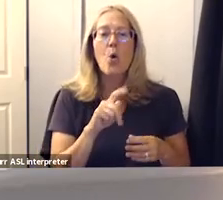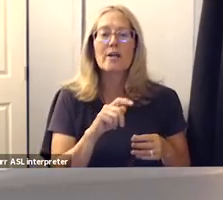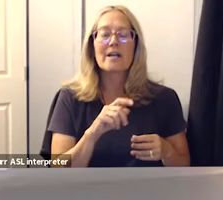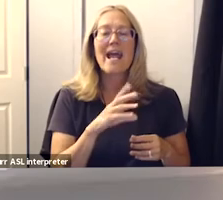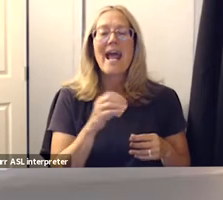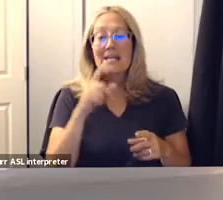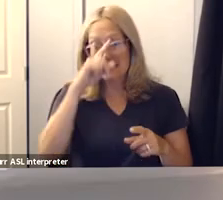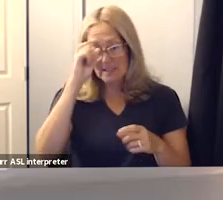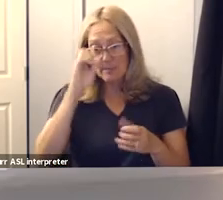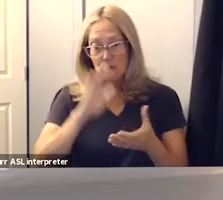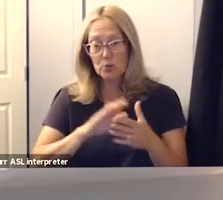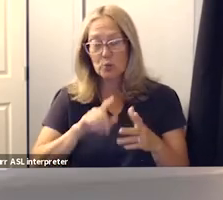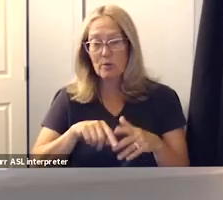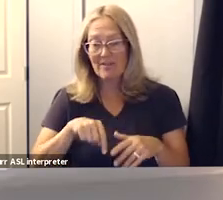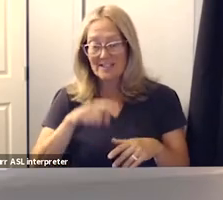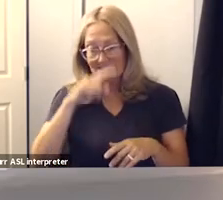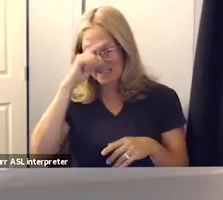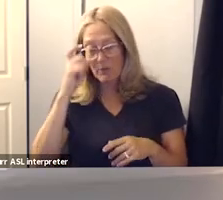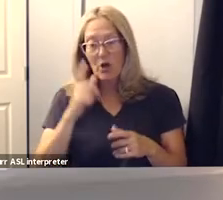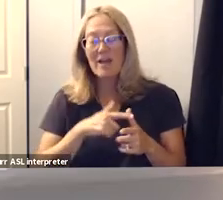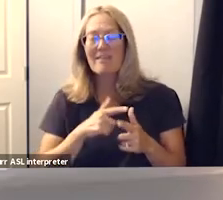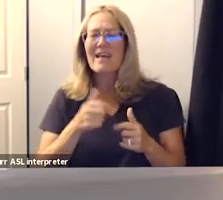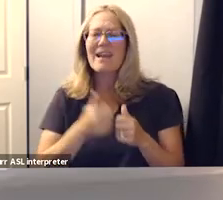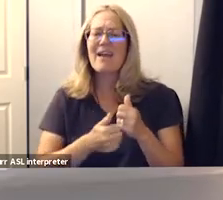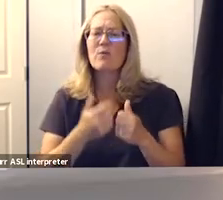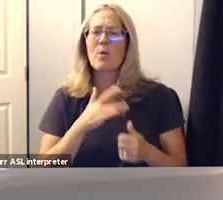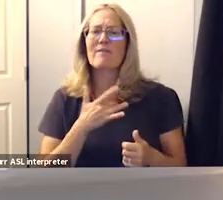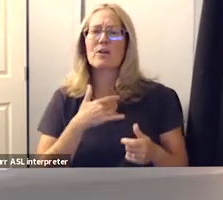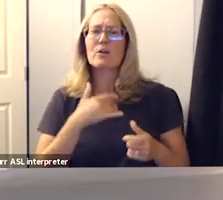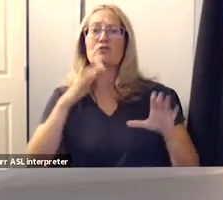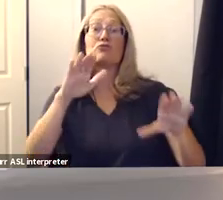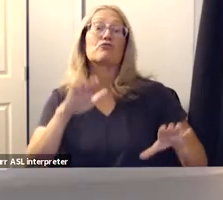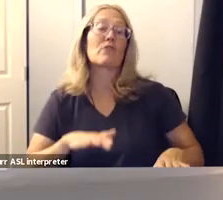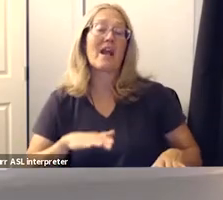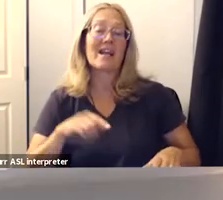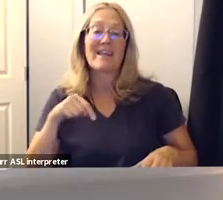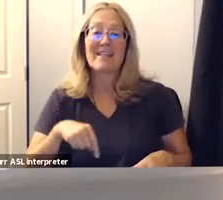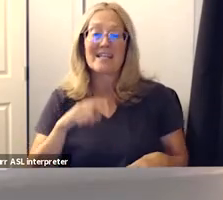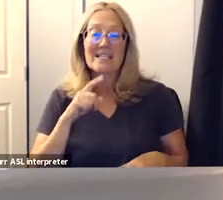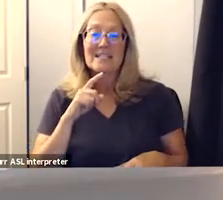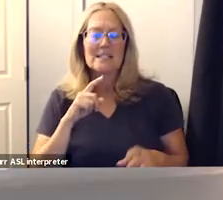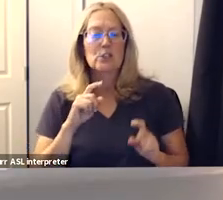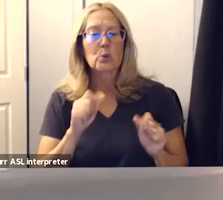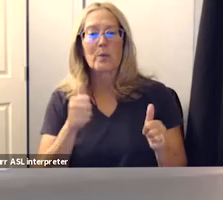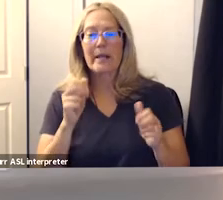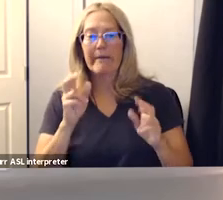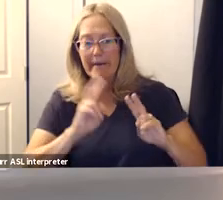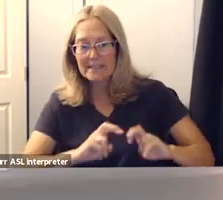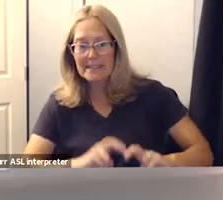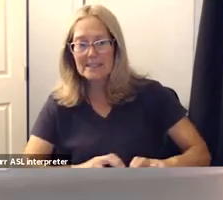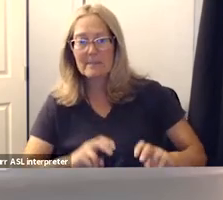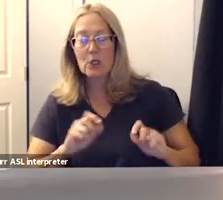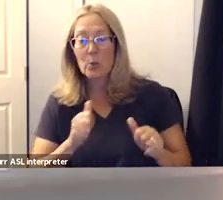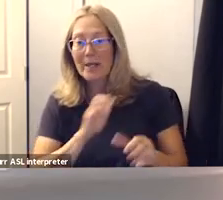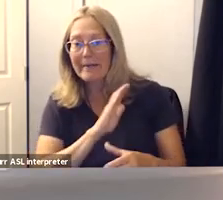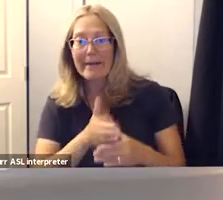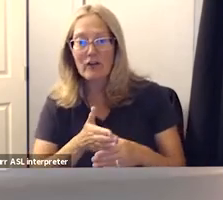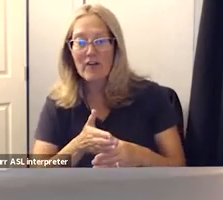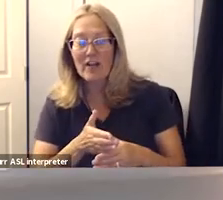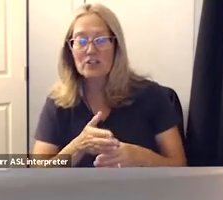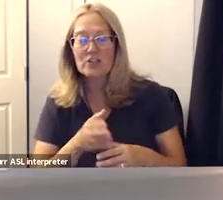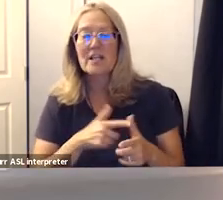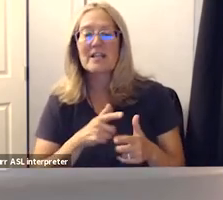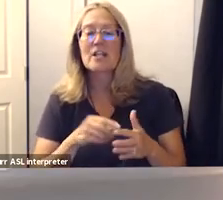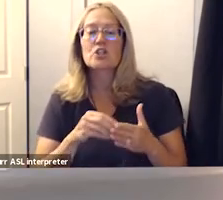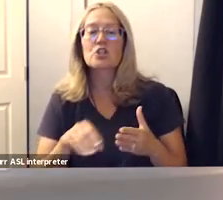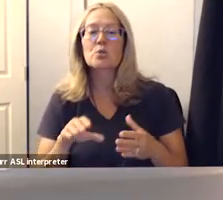school this summer and i think everybody feels really great that this was there was this quick assessment and this quick intervention and the